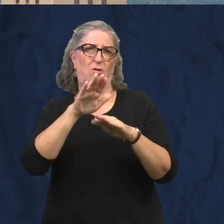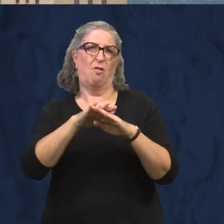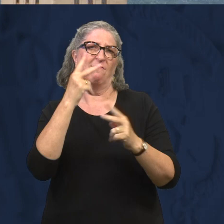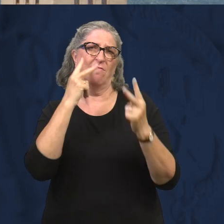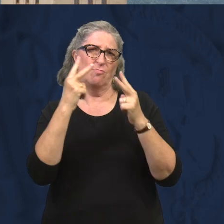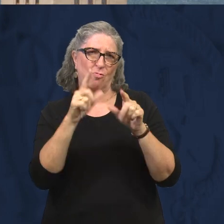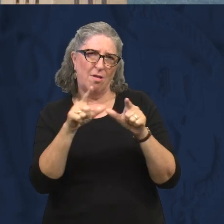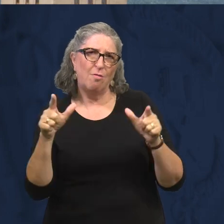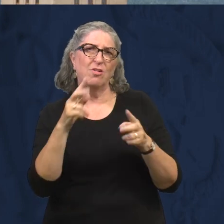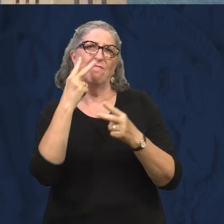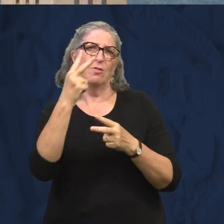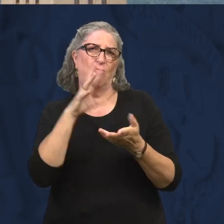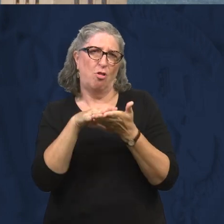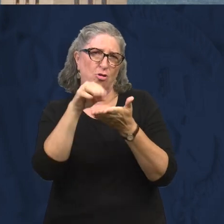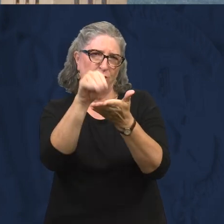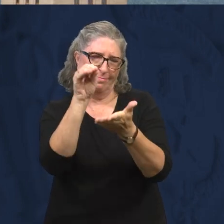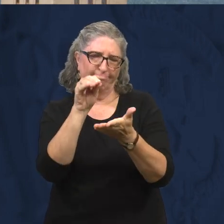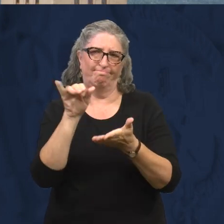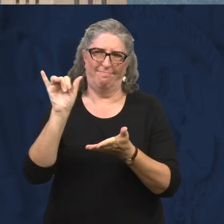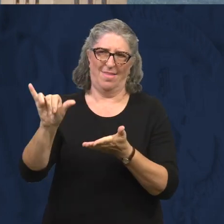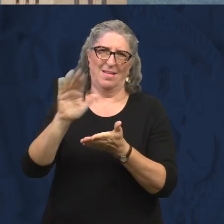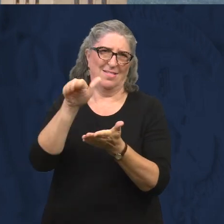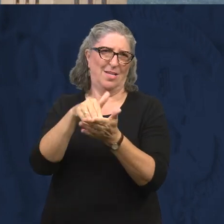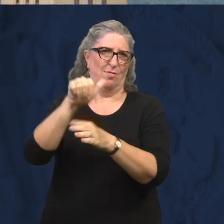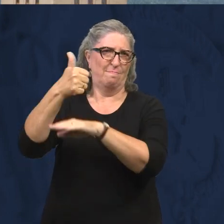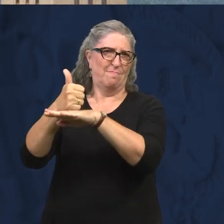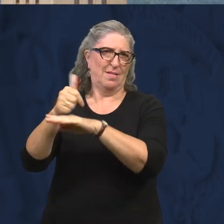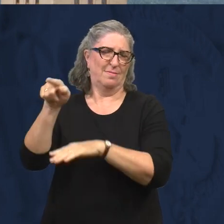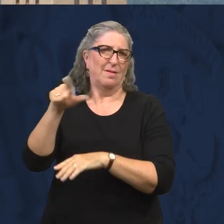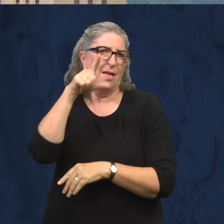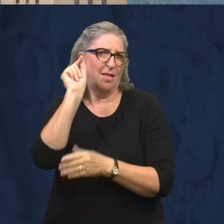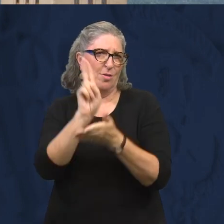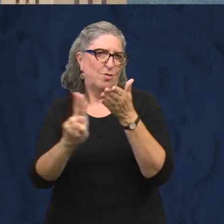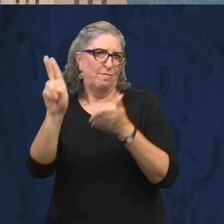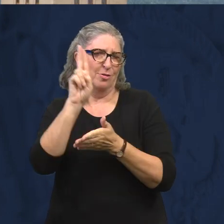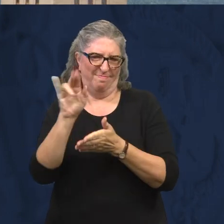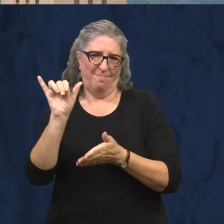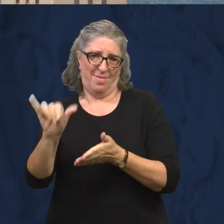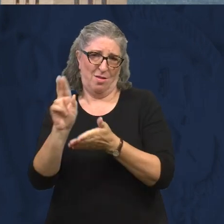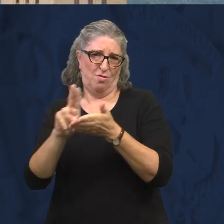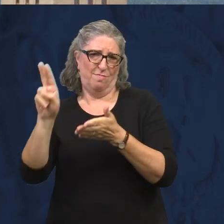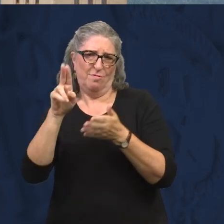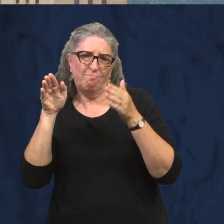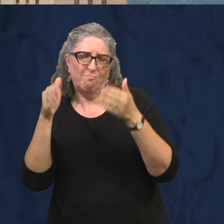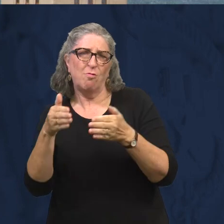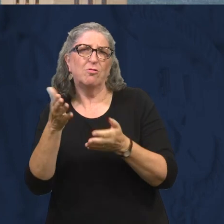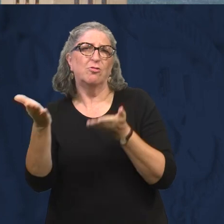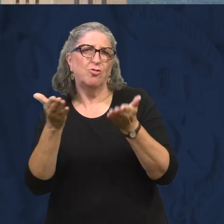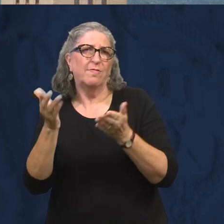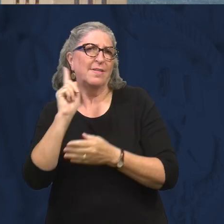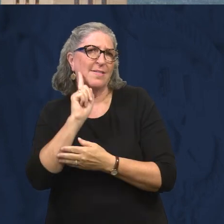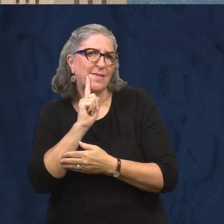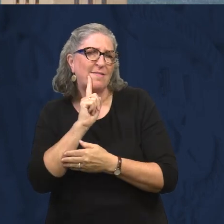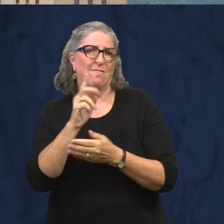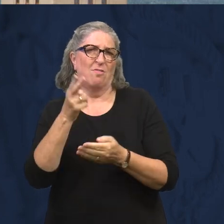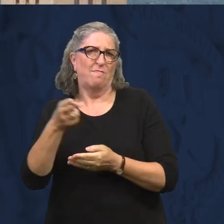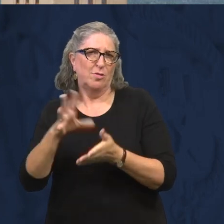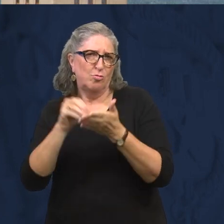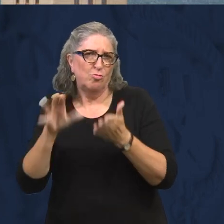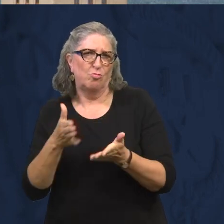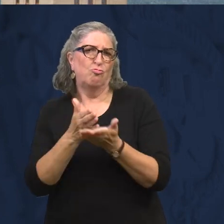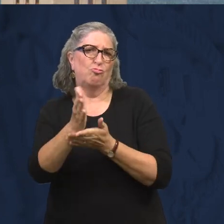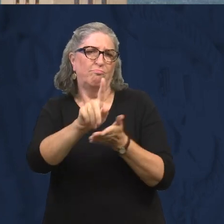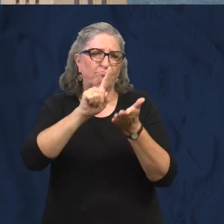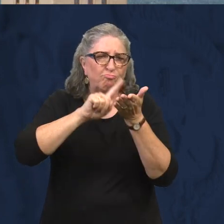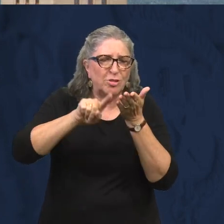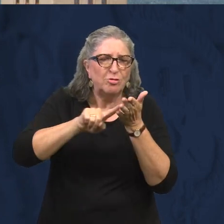Language and Visual Learning based at Gallaudet University, a university dedicated to deaf and hard of hearing students